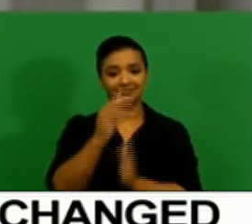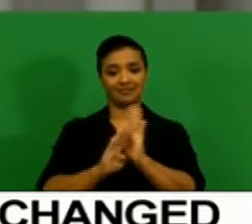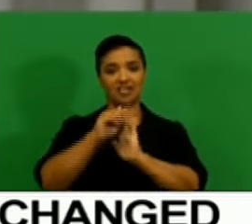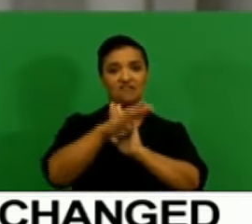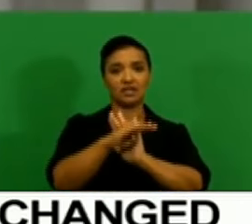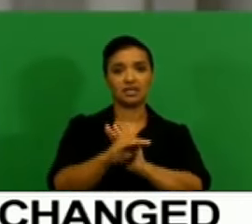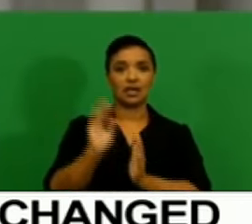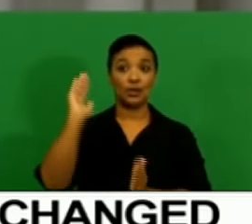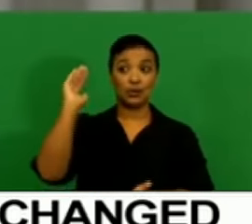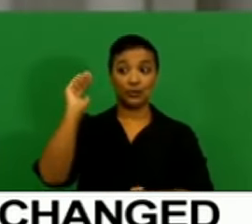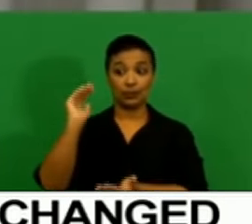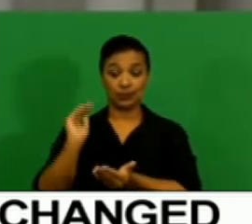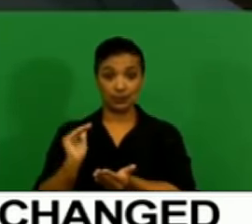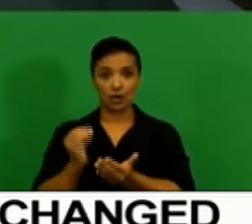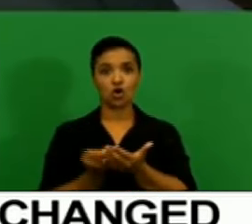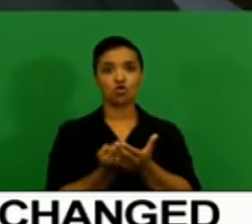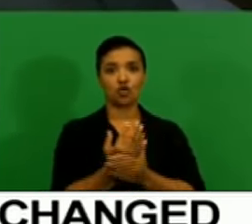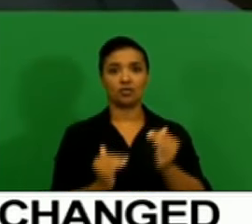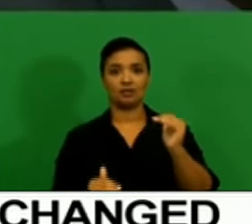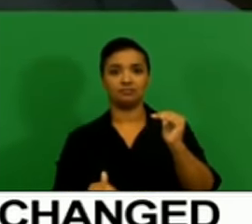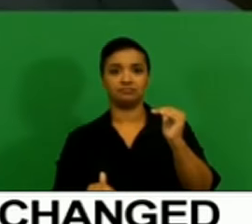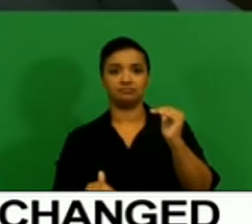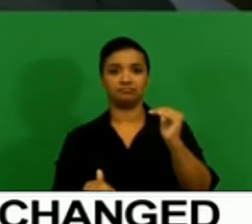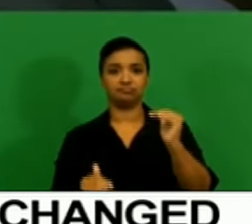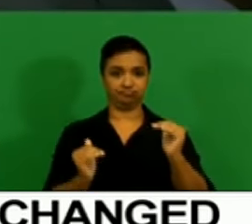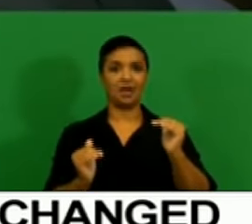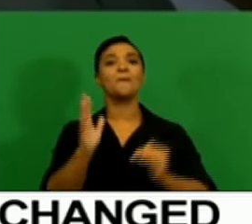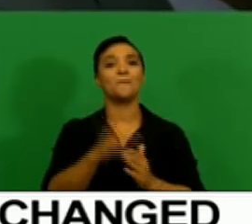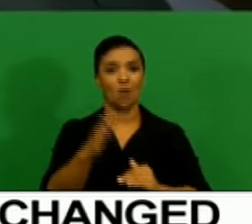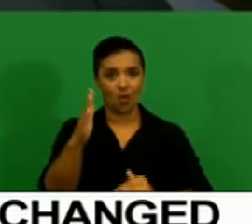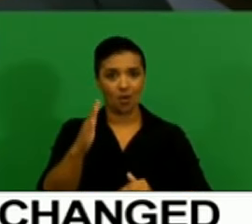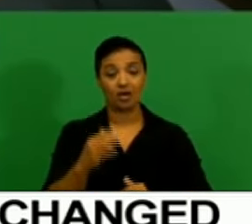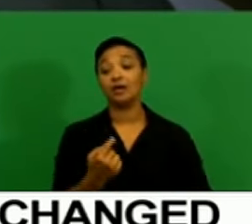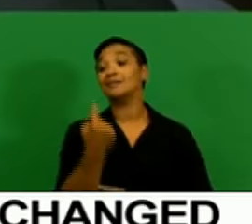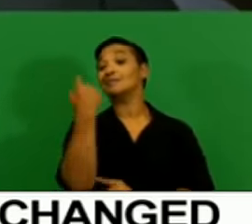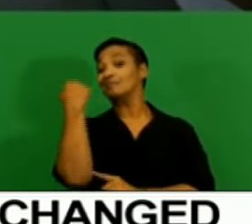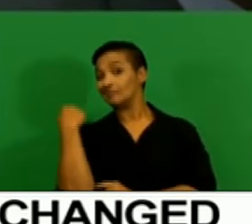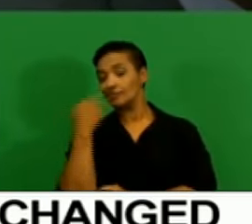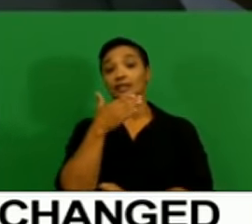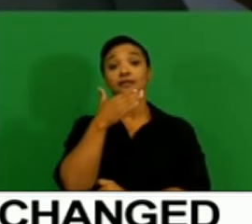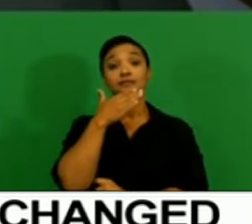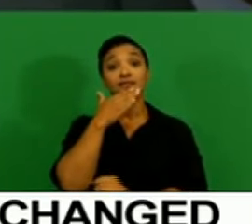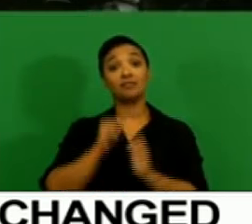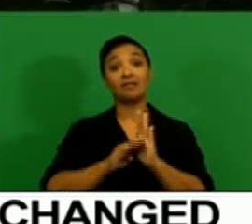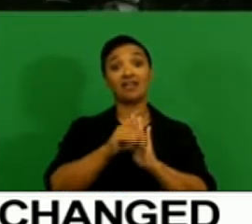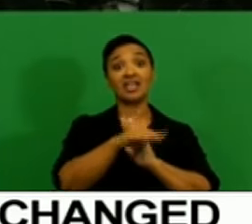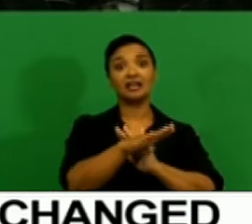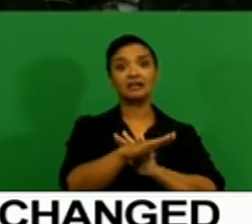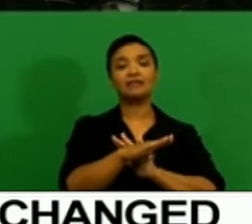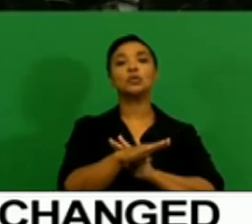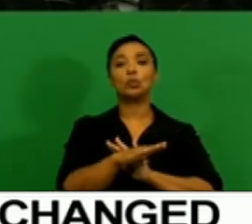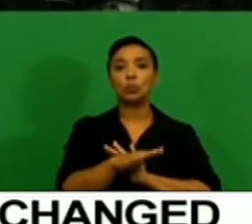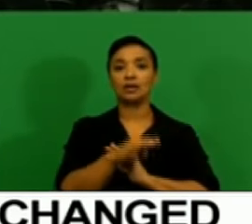down and growth beginning to accelerate. The December inflation outcome had made this